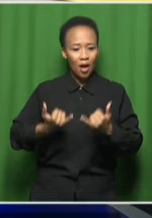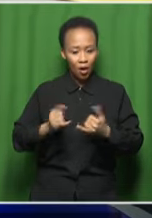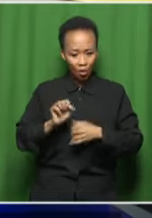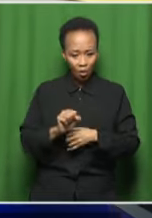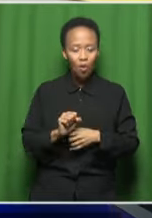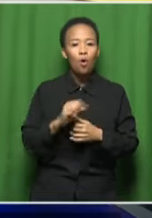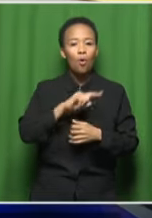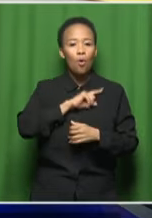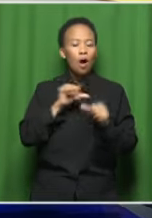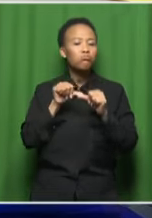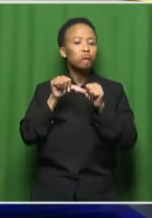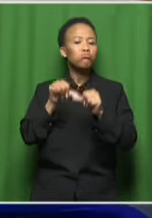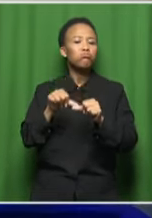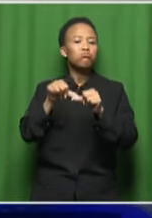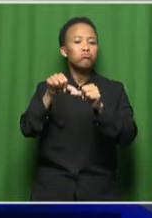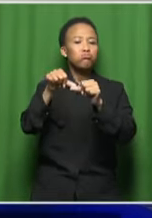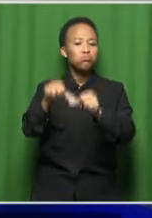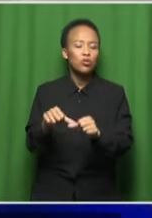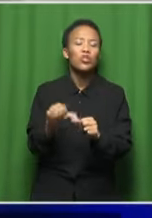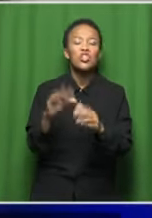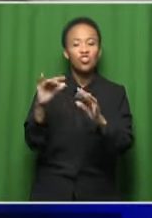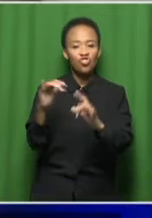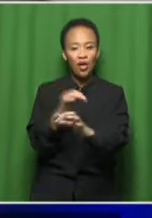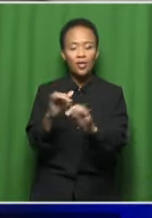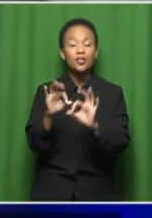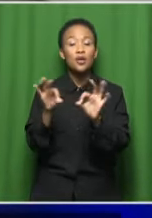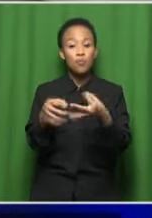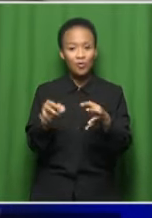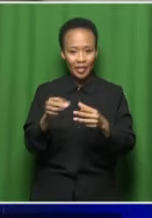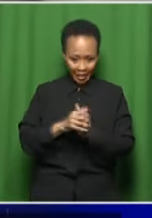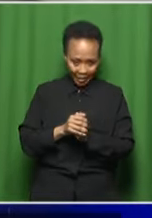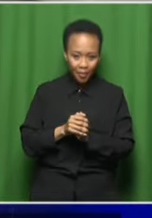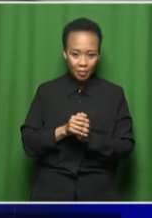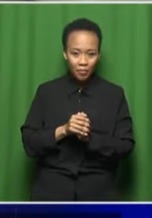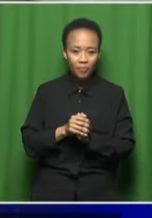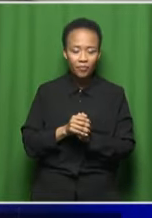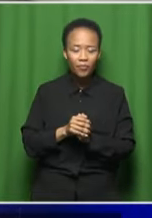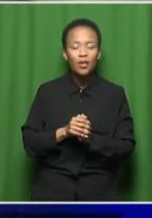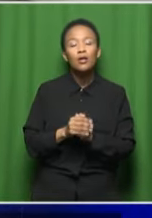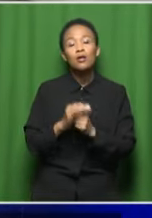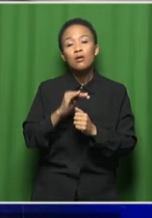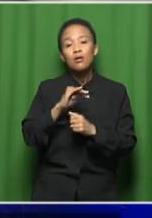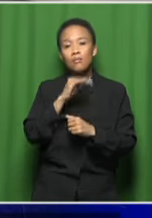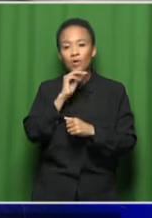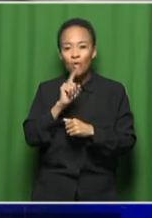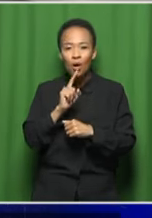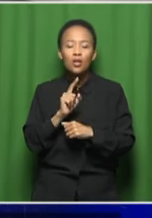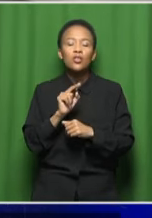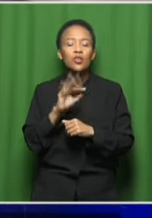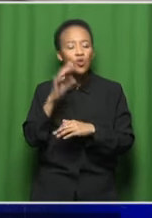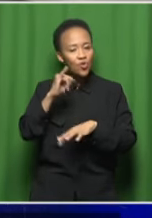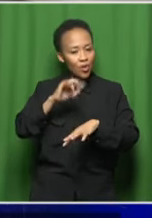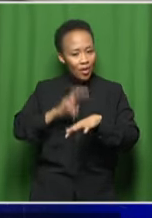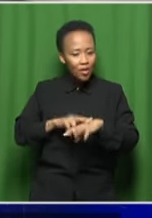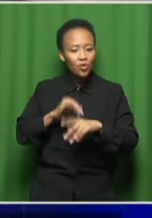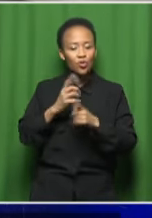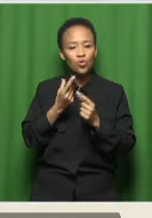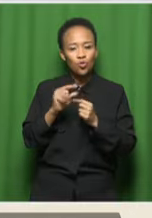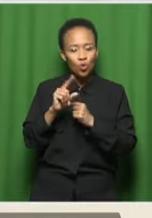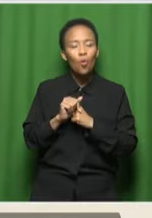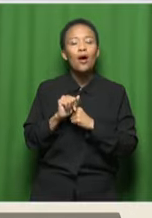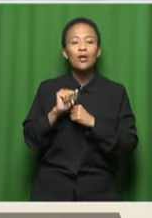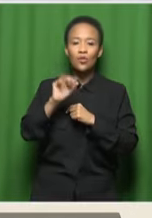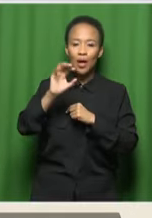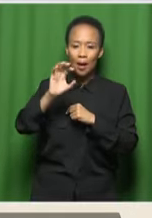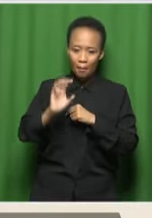of jazz music and the essence of jazz music, while also, you know, creating a fresh, captivating music that will